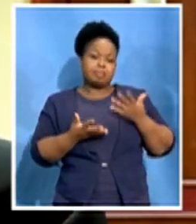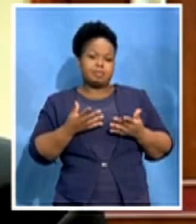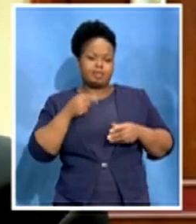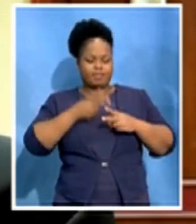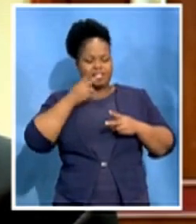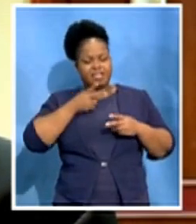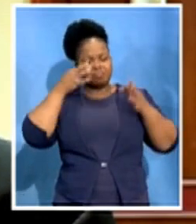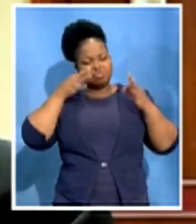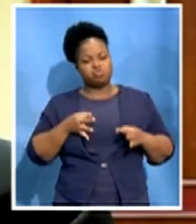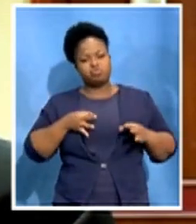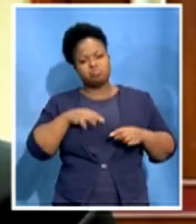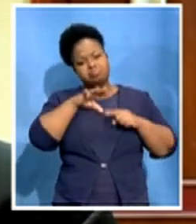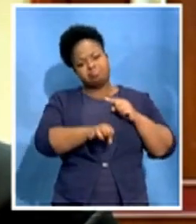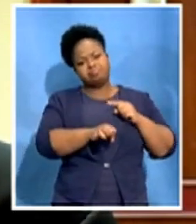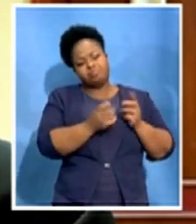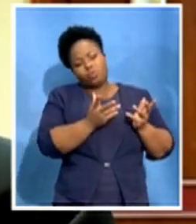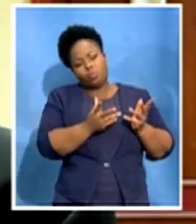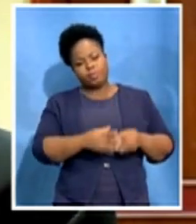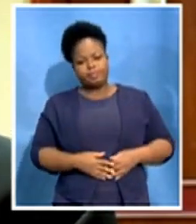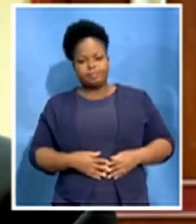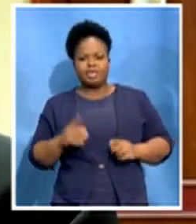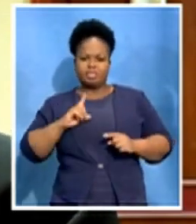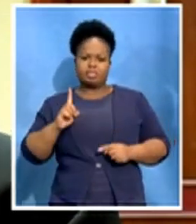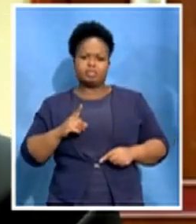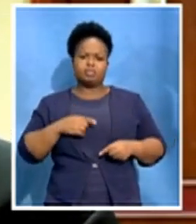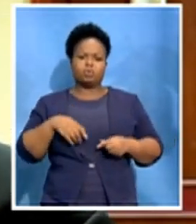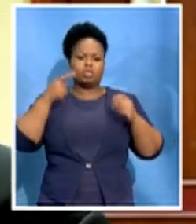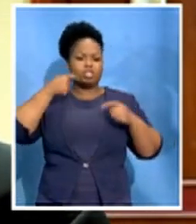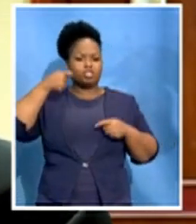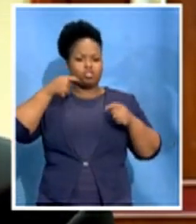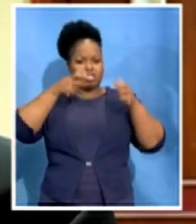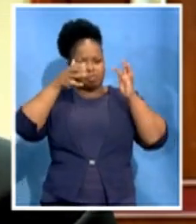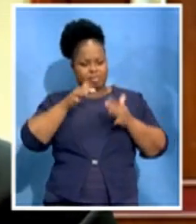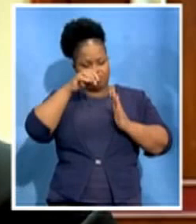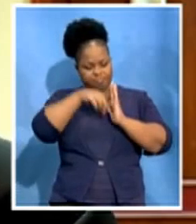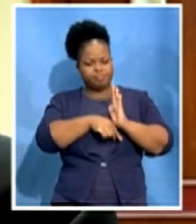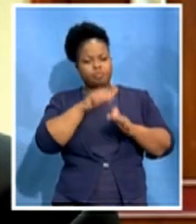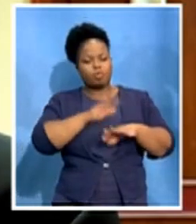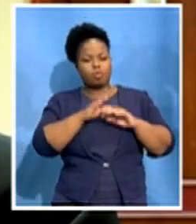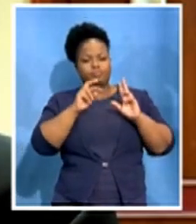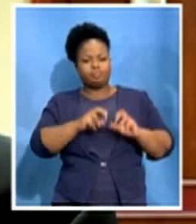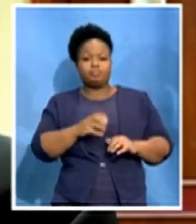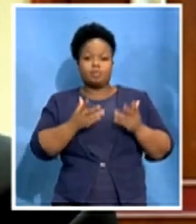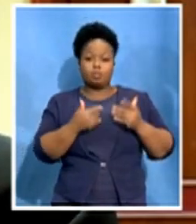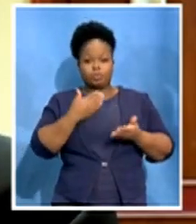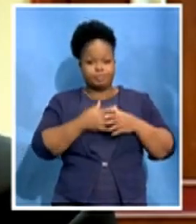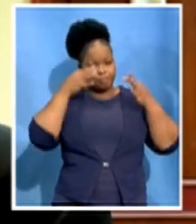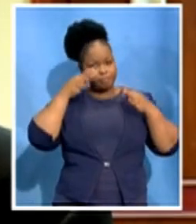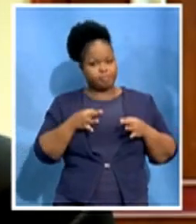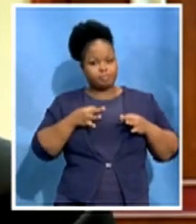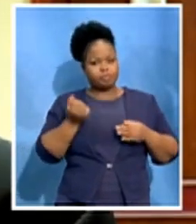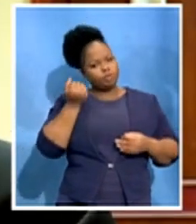We are going to study the judgment in depth. We may decide to take this matter on appeal and then